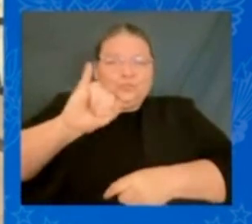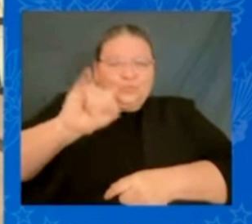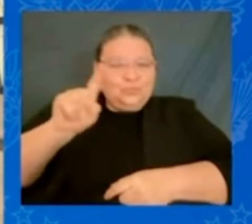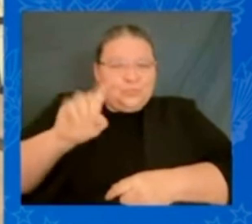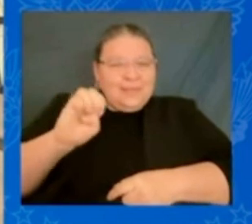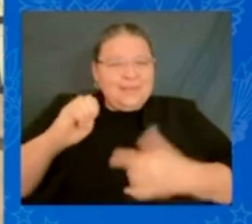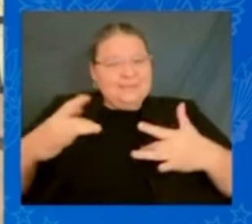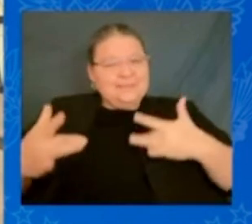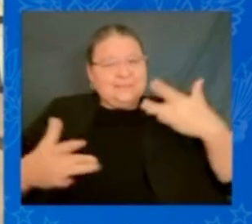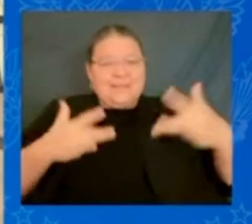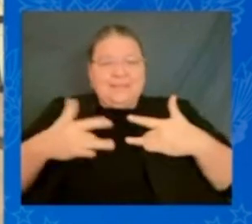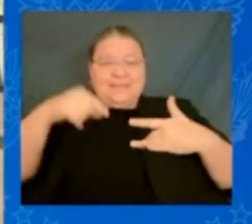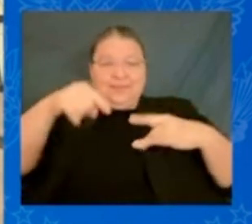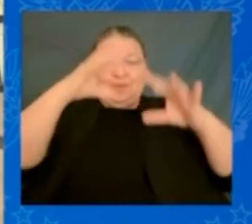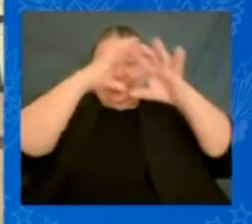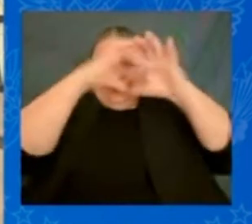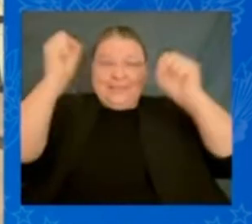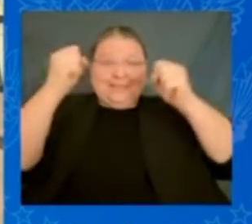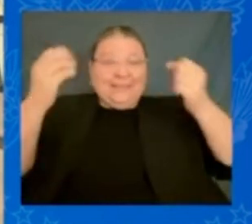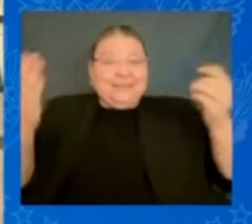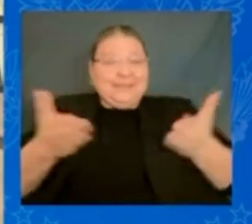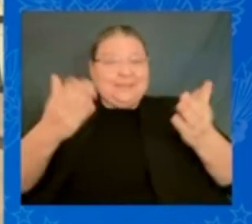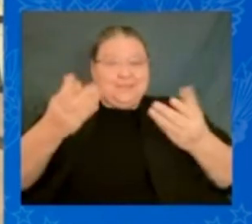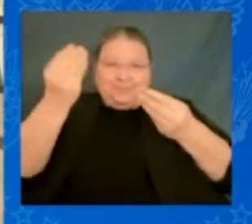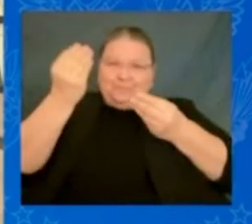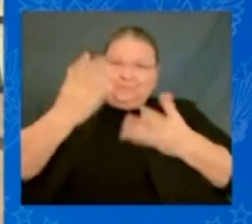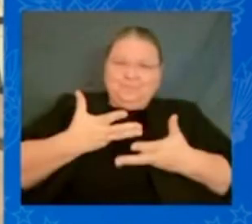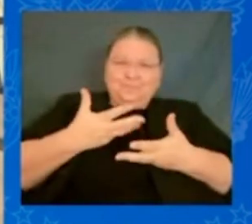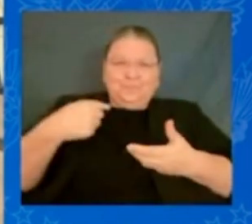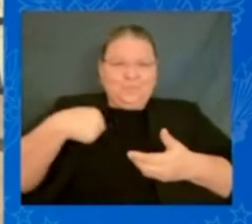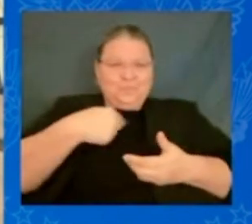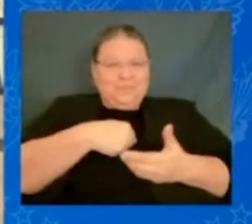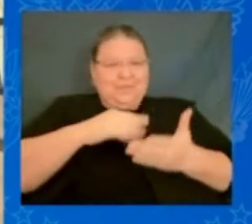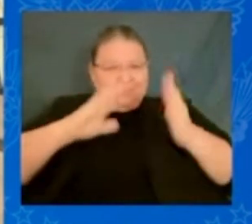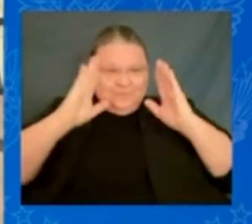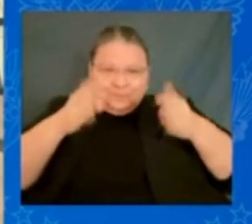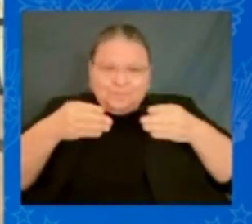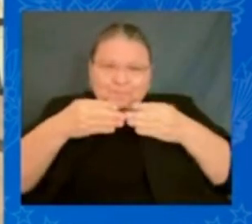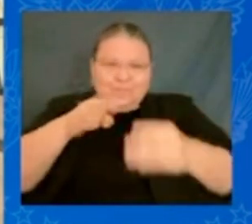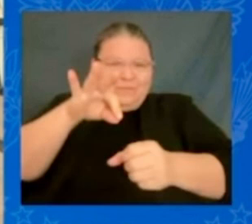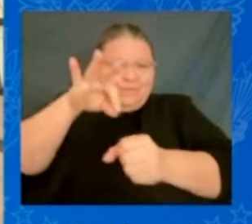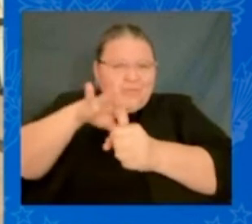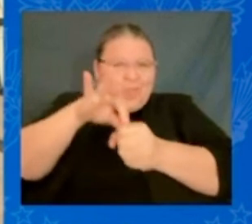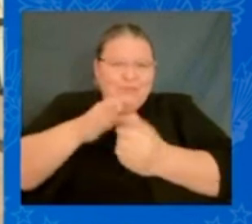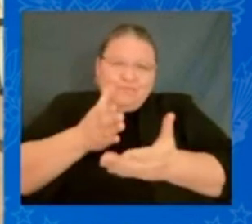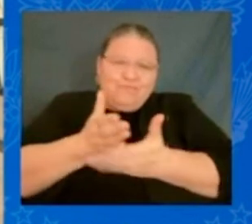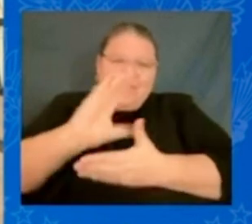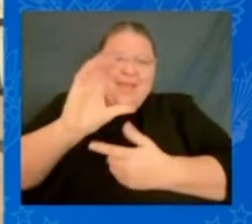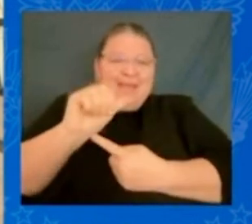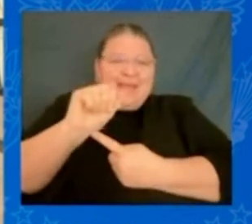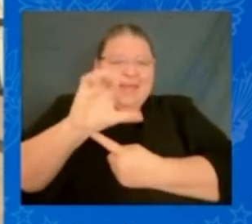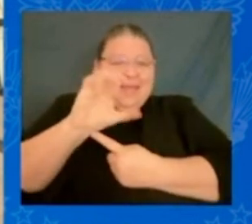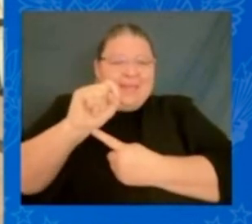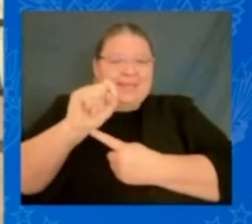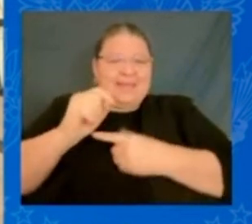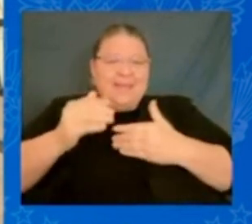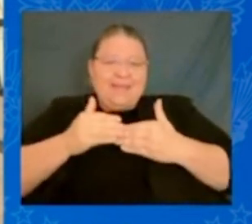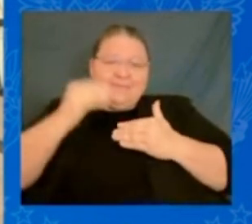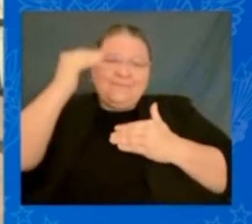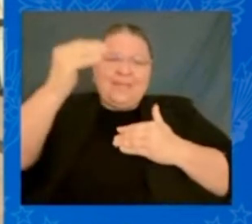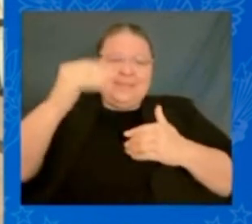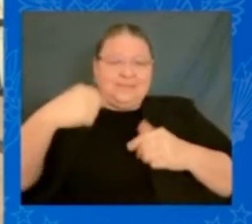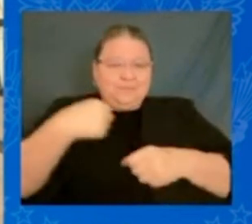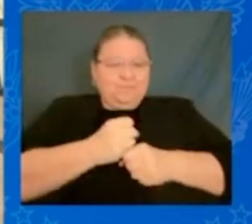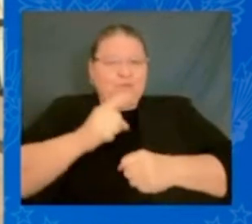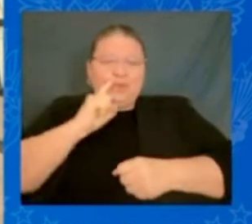tell us that he is doubling down on the voting rights act advancement act and making sure that we fully restore the voting